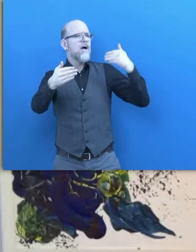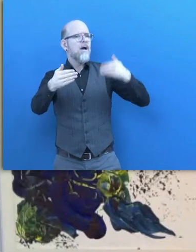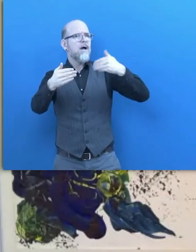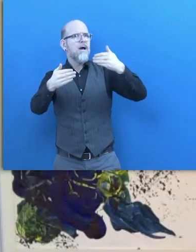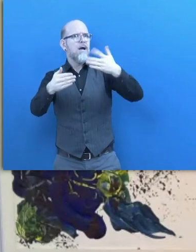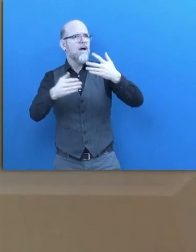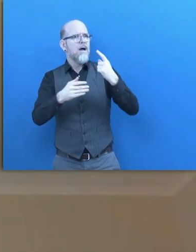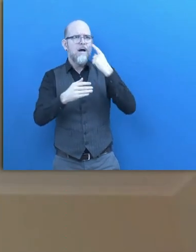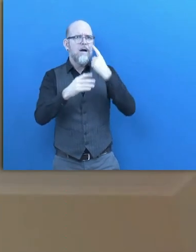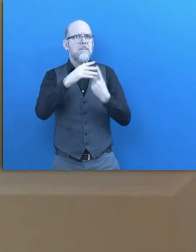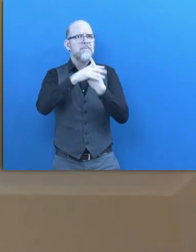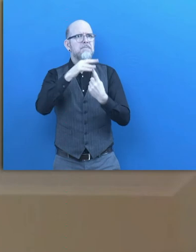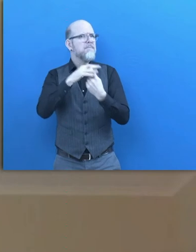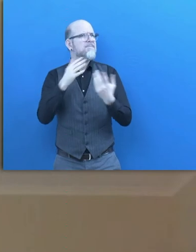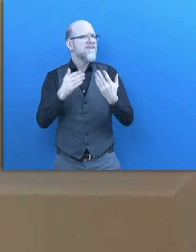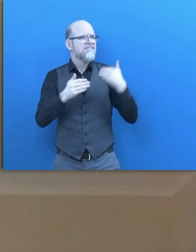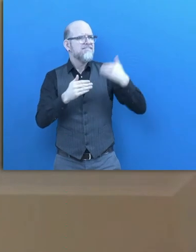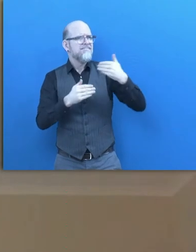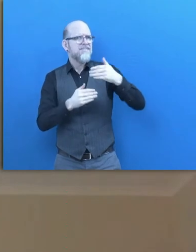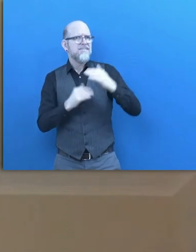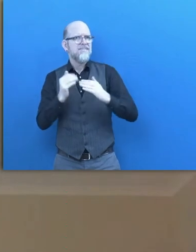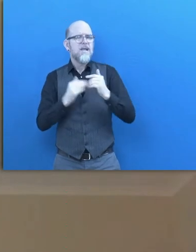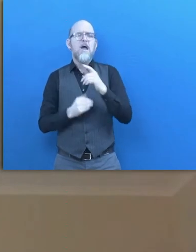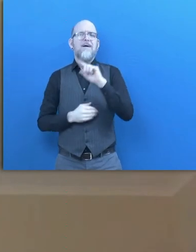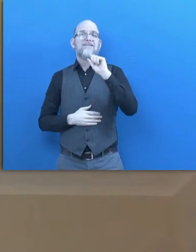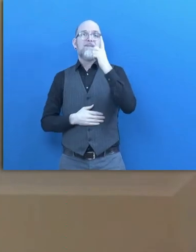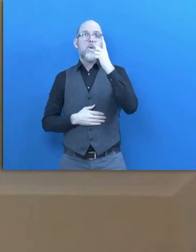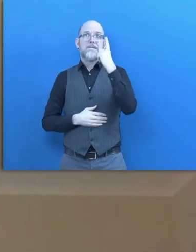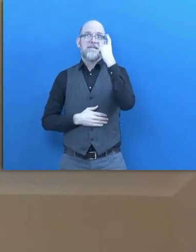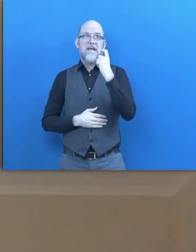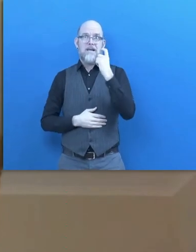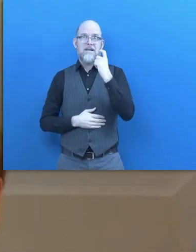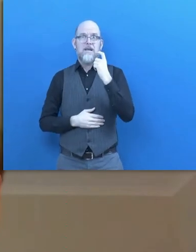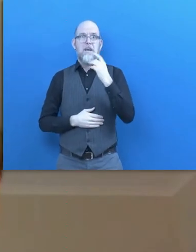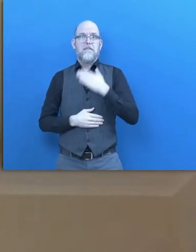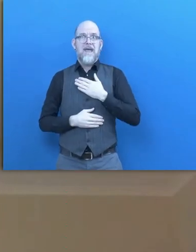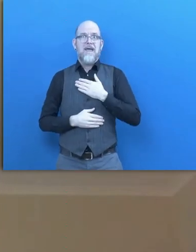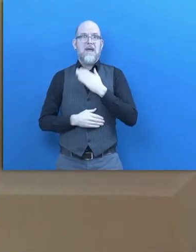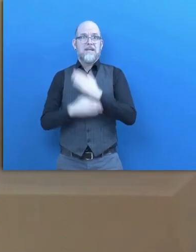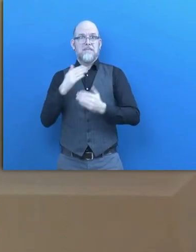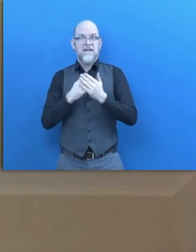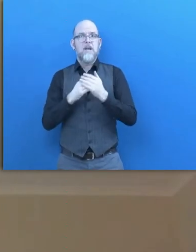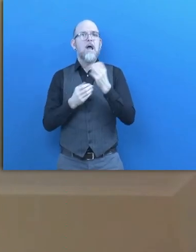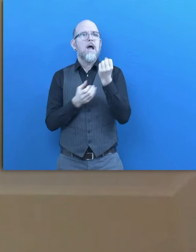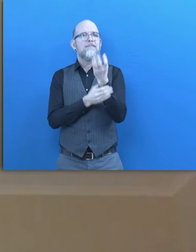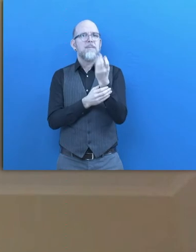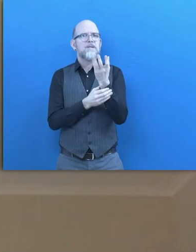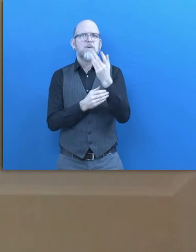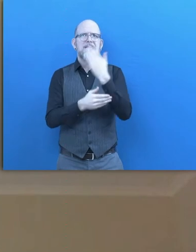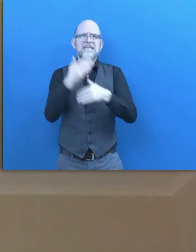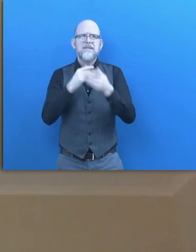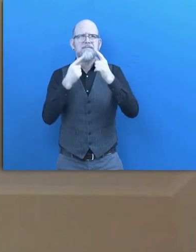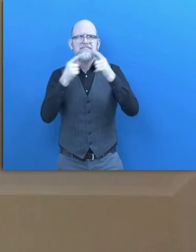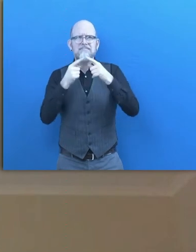has achieved? Yeah, so, in the beginning, it was really about gathering information for people with disabilities.